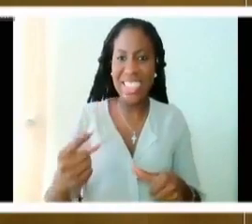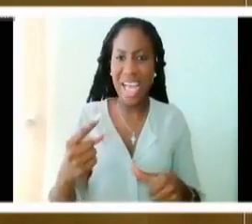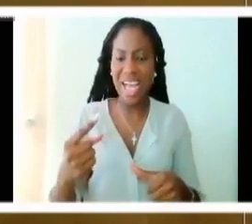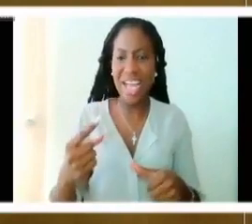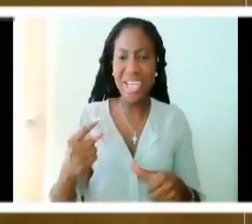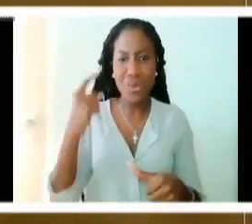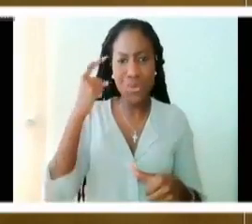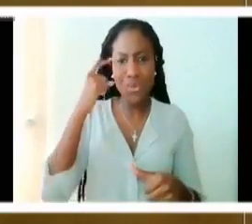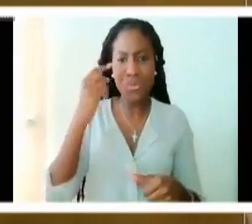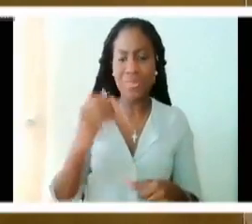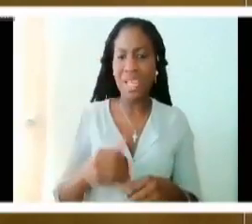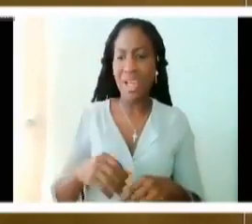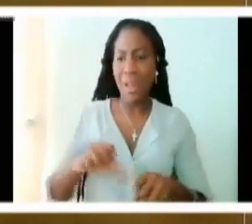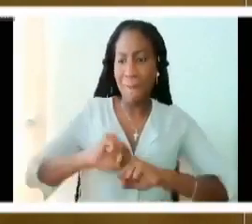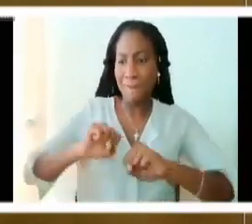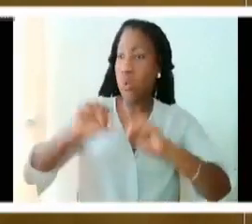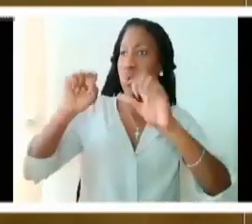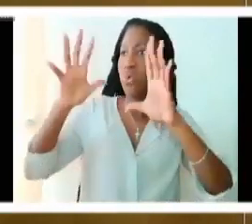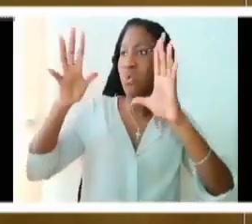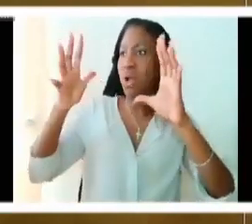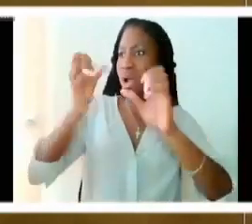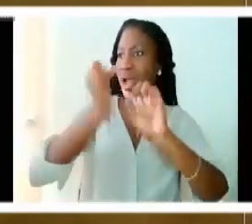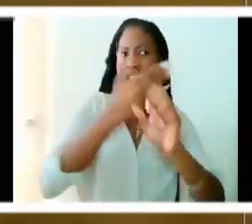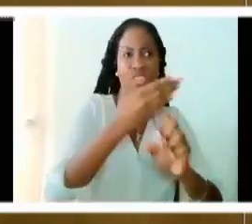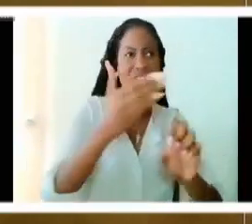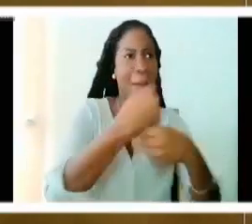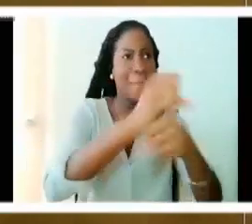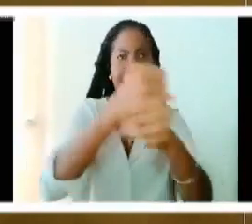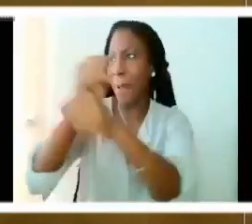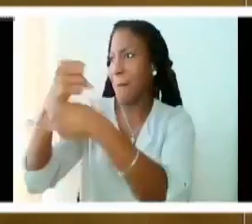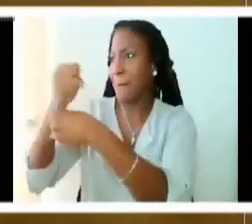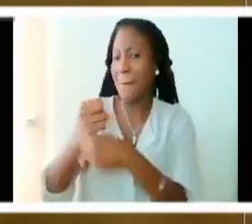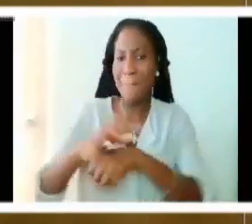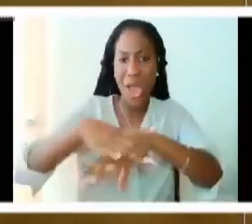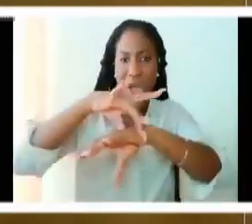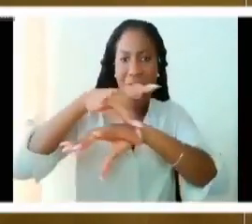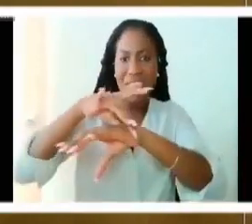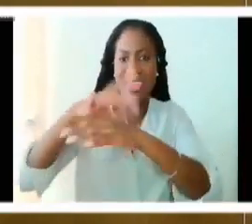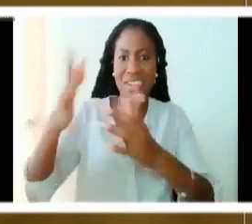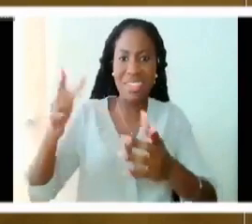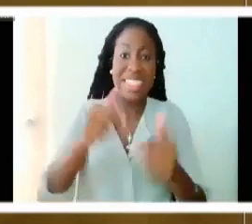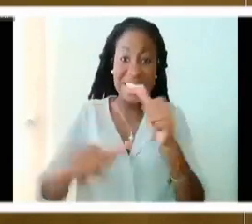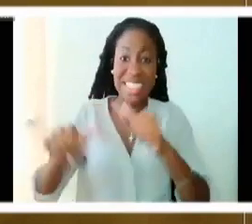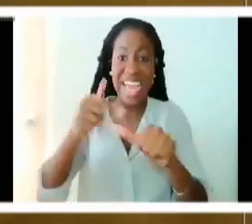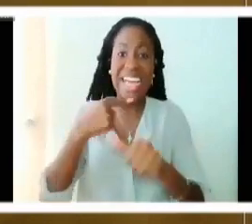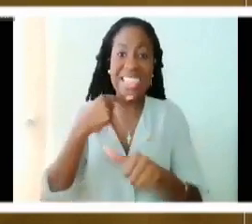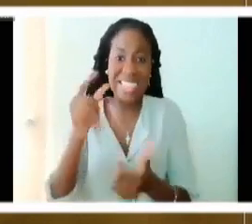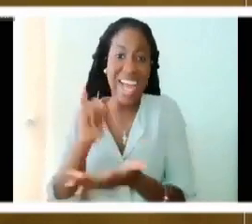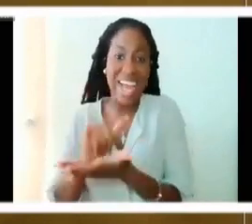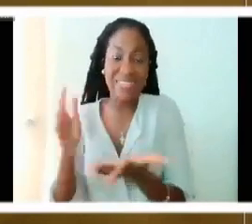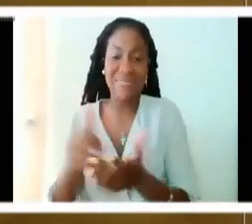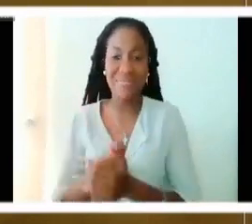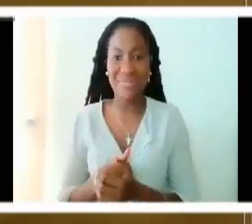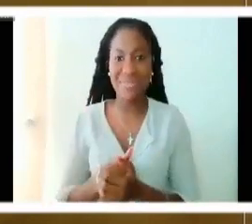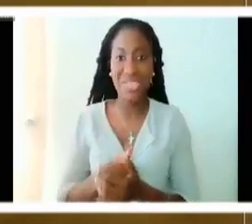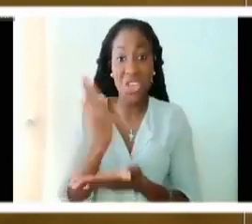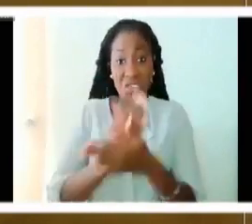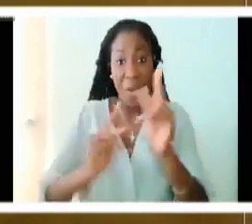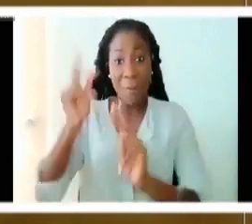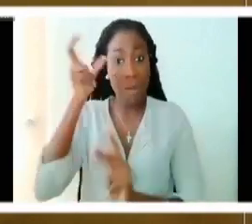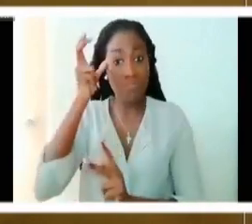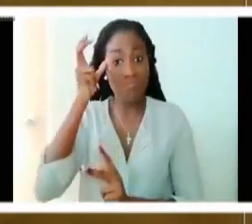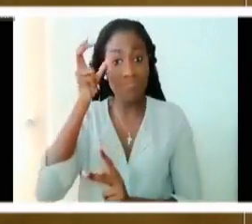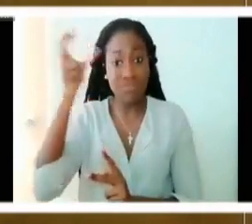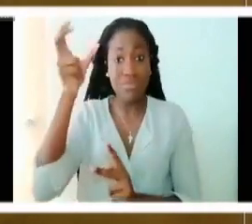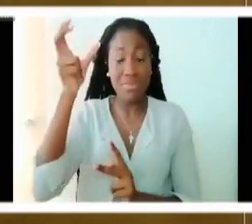against it. In fact, one of the greatest of our scientists, scientific minds, Stephen Hawkins, proposed when he